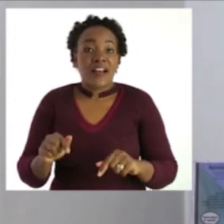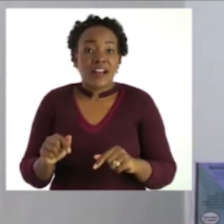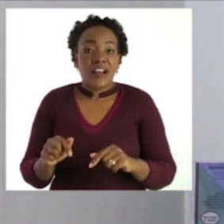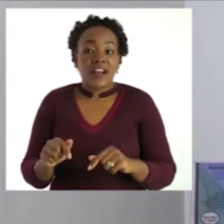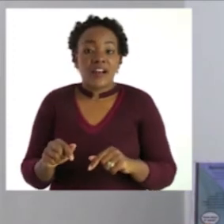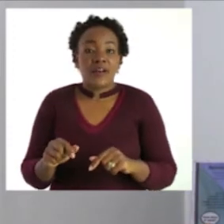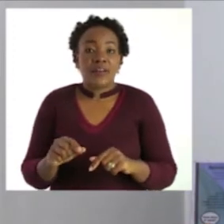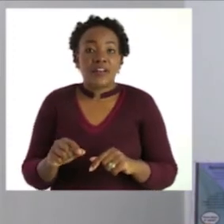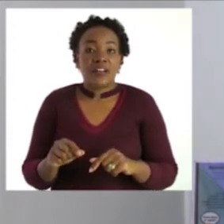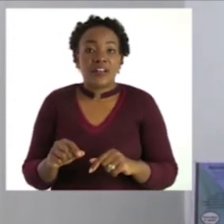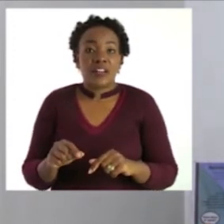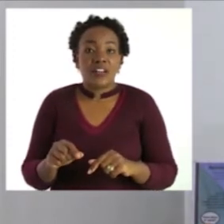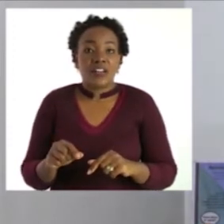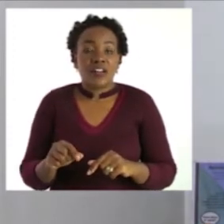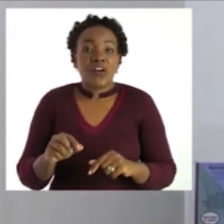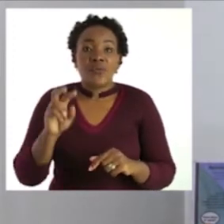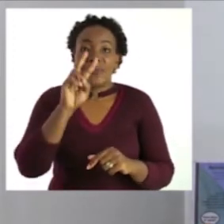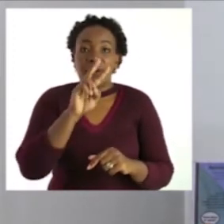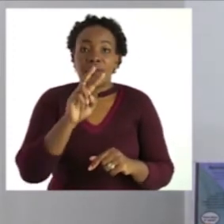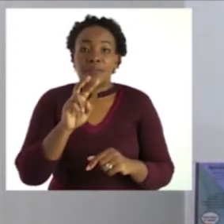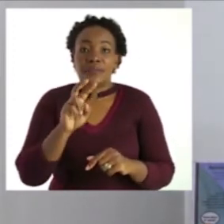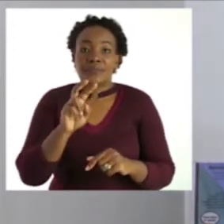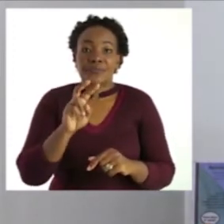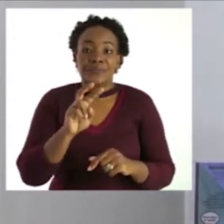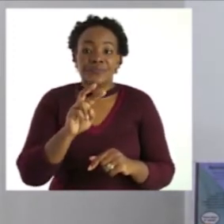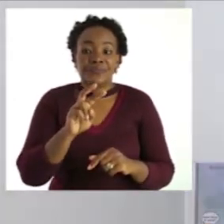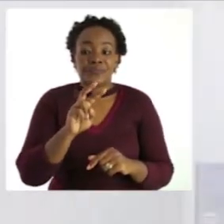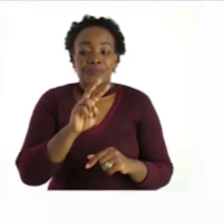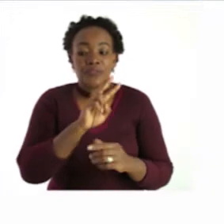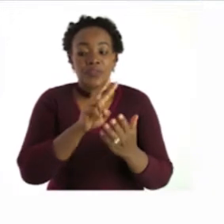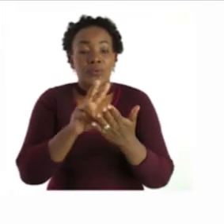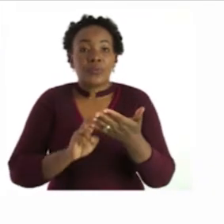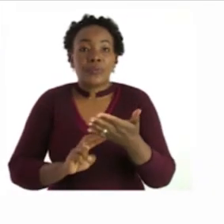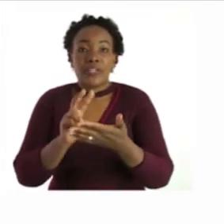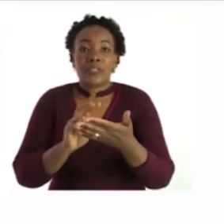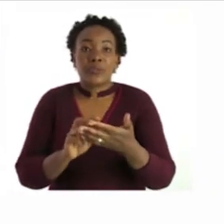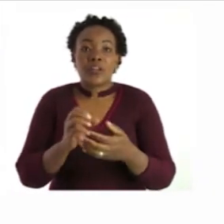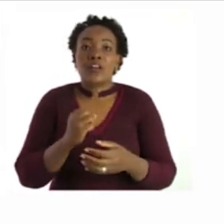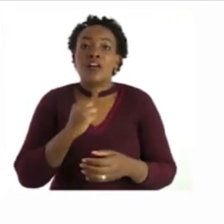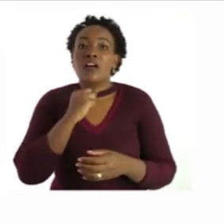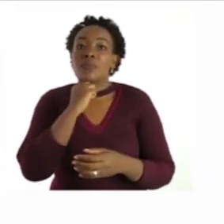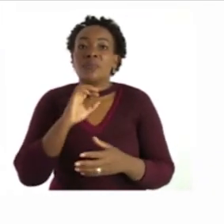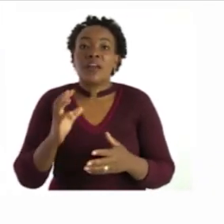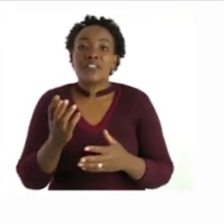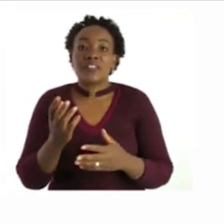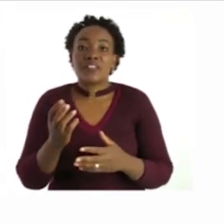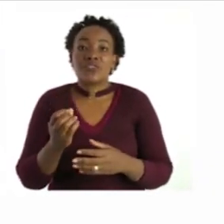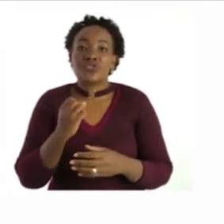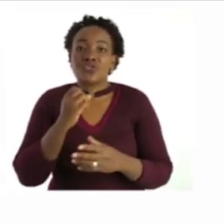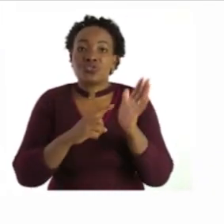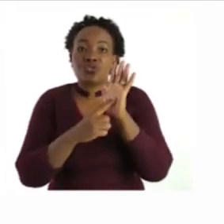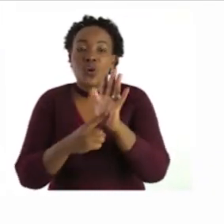do so will read them first blow blow how show